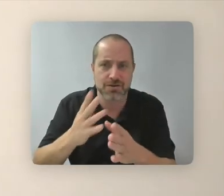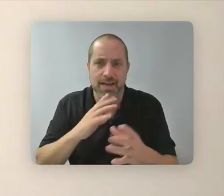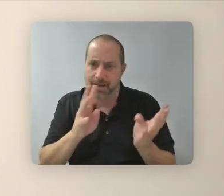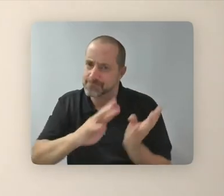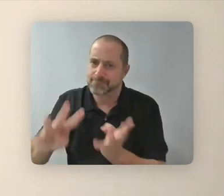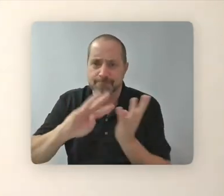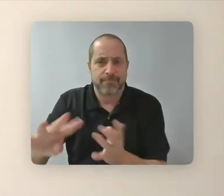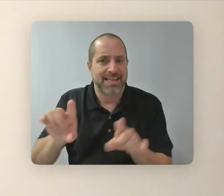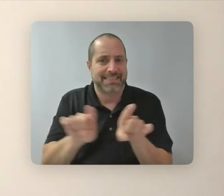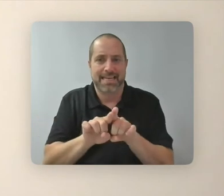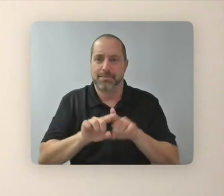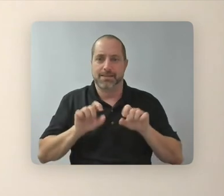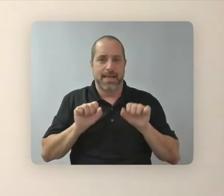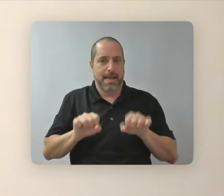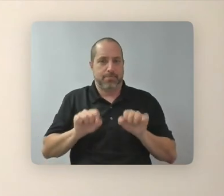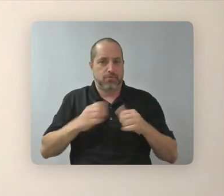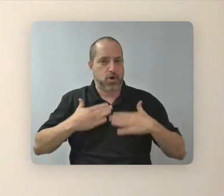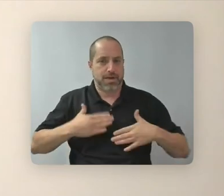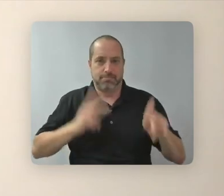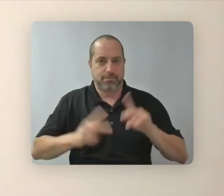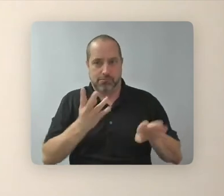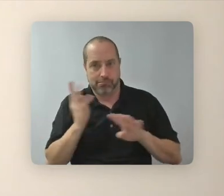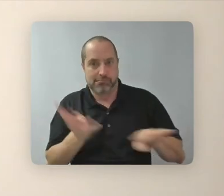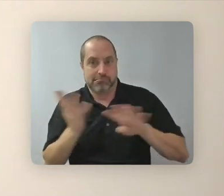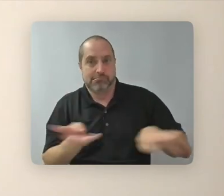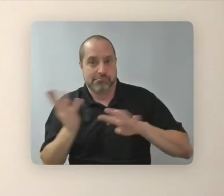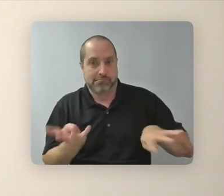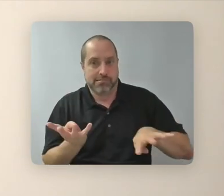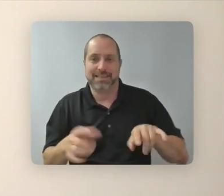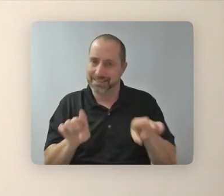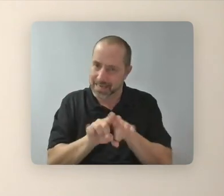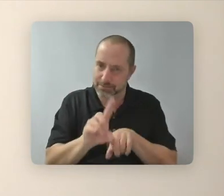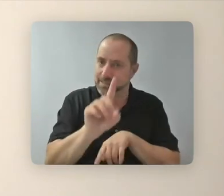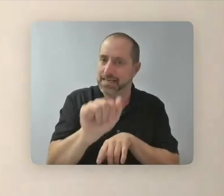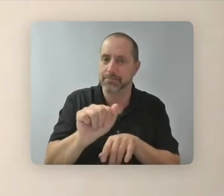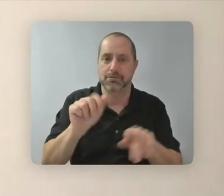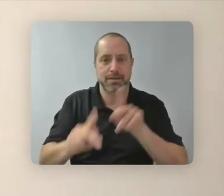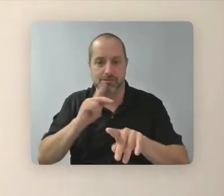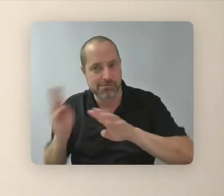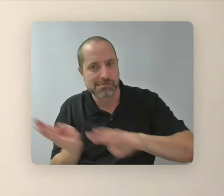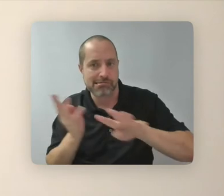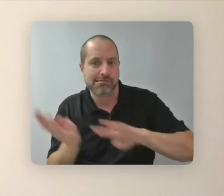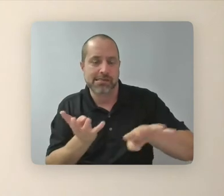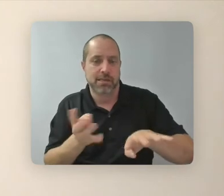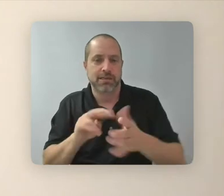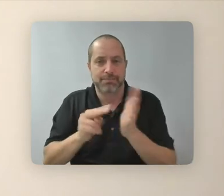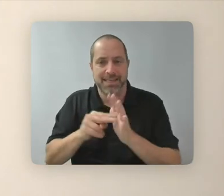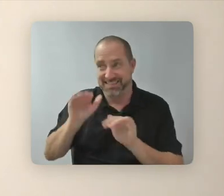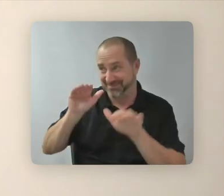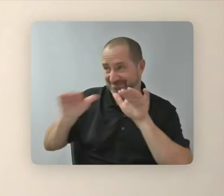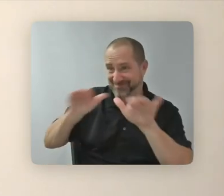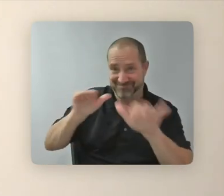do with able-bodied directors and actors. So it's a change in mindset, you know, and,